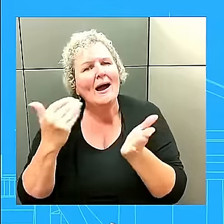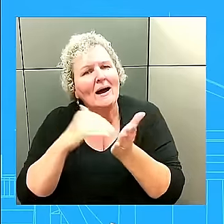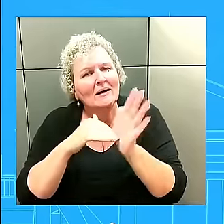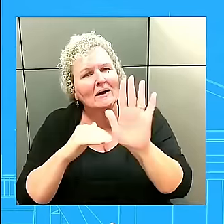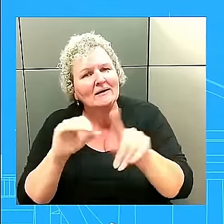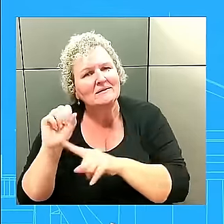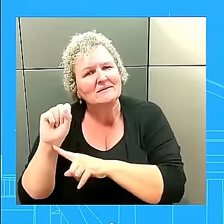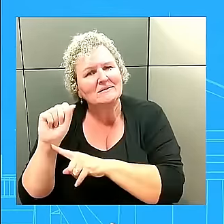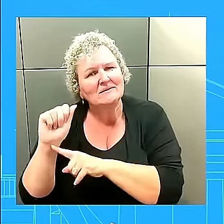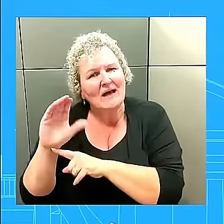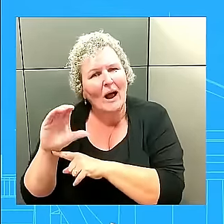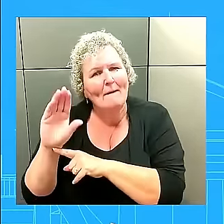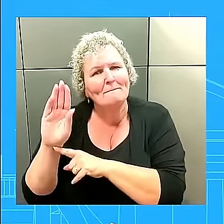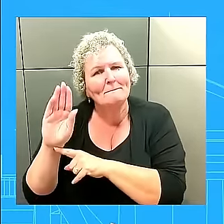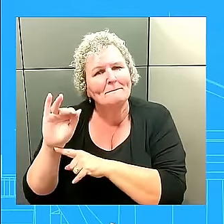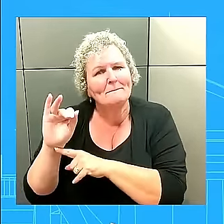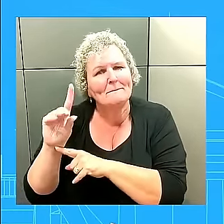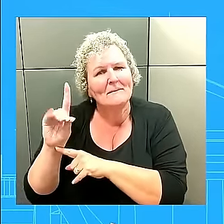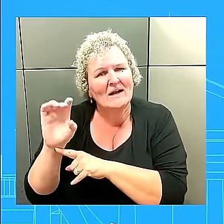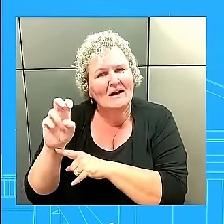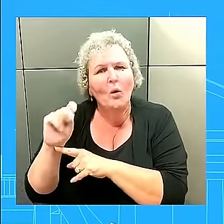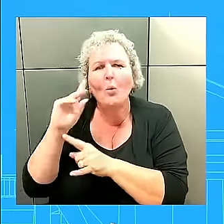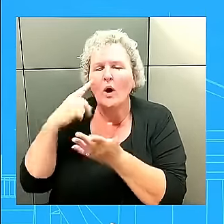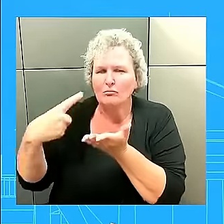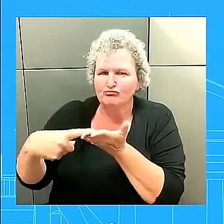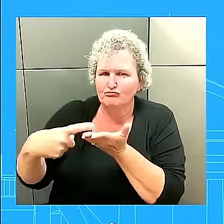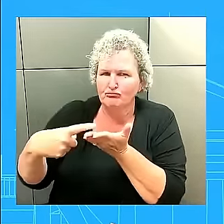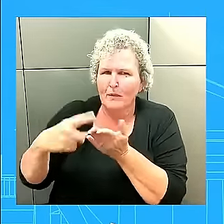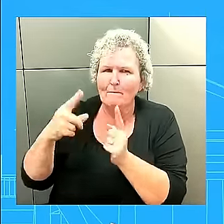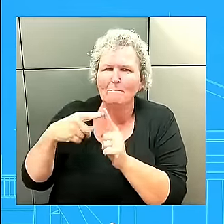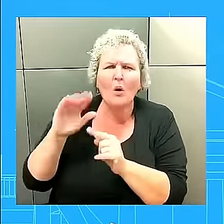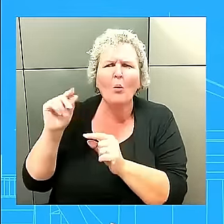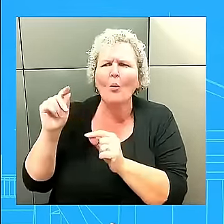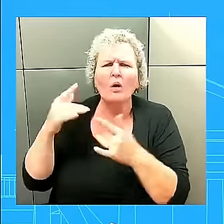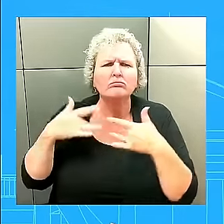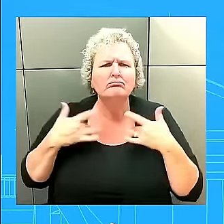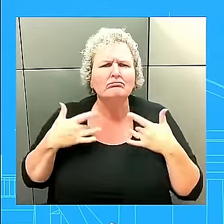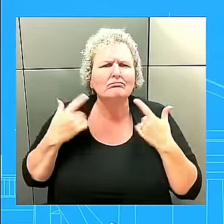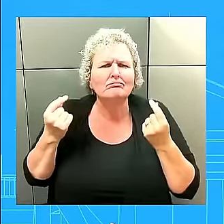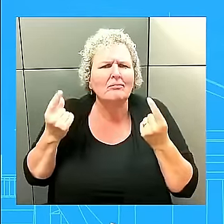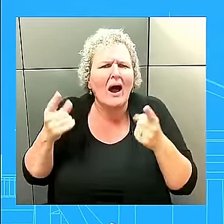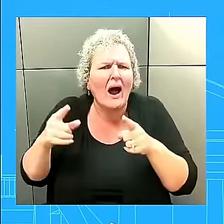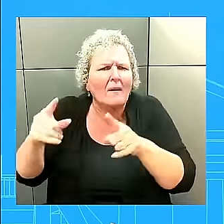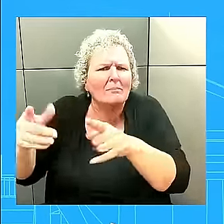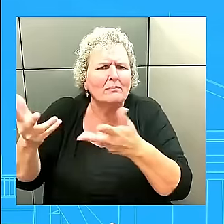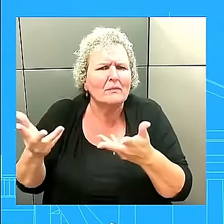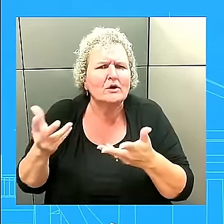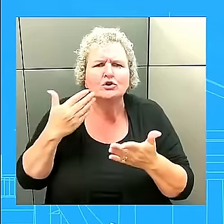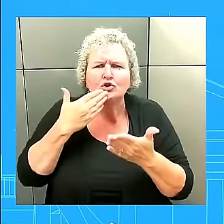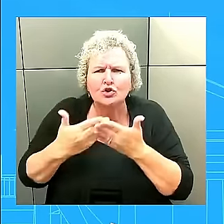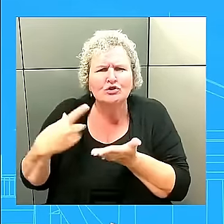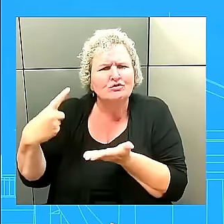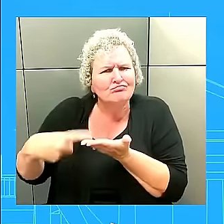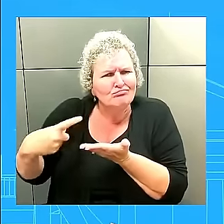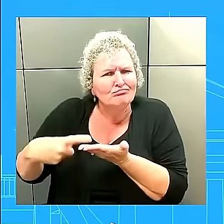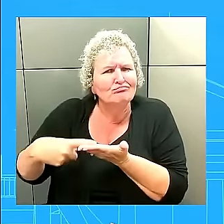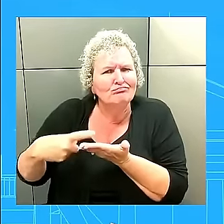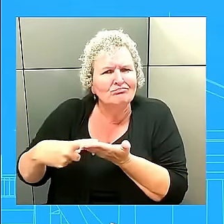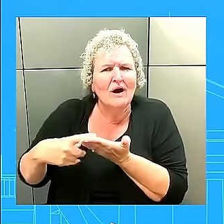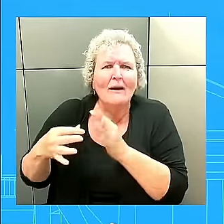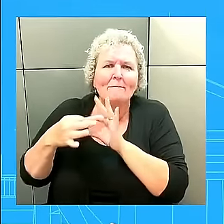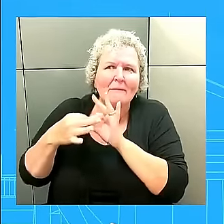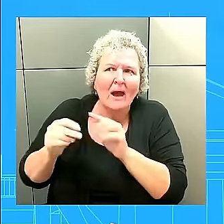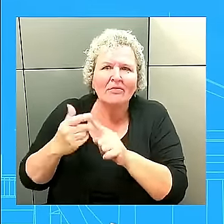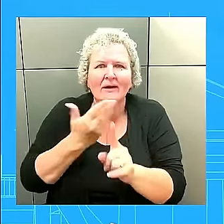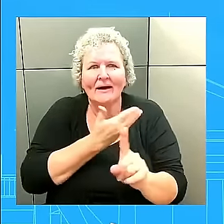that, you know, they had good constructive conversations specifically with respect to Gaza while he was in Israel. But